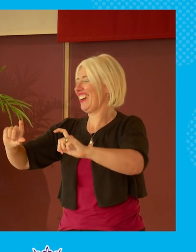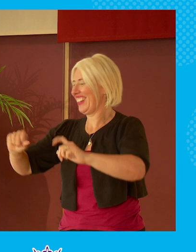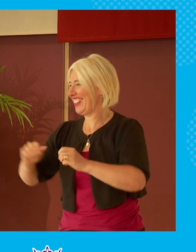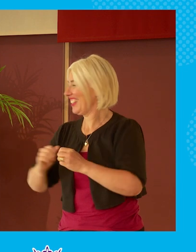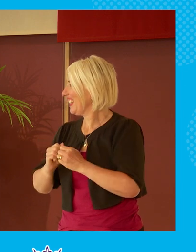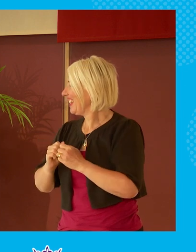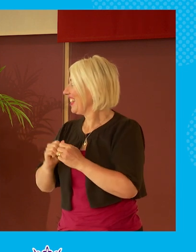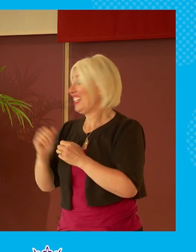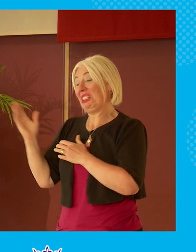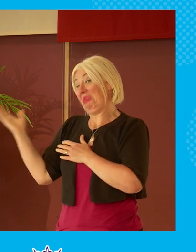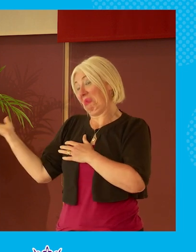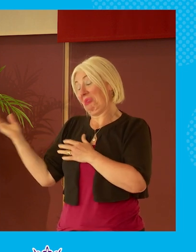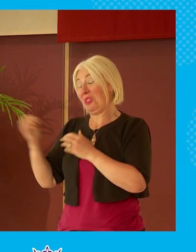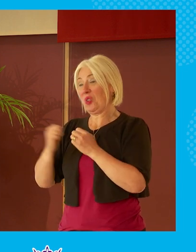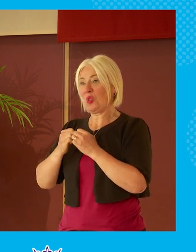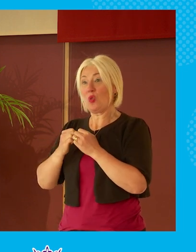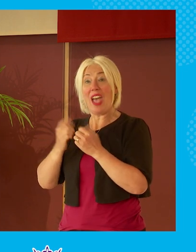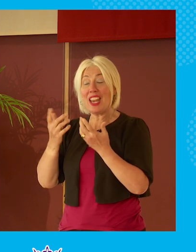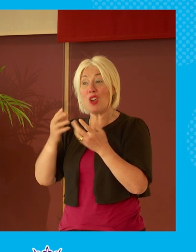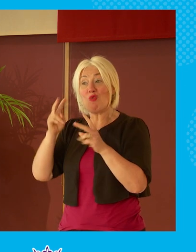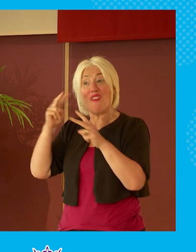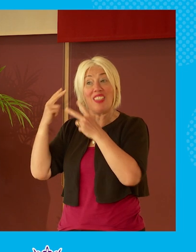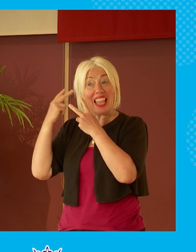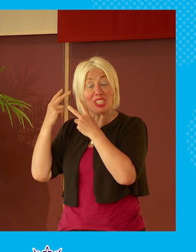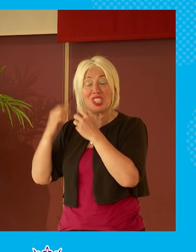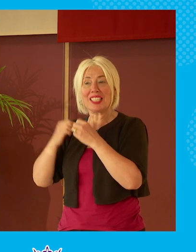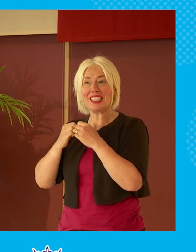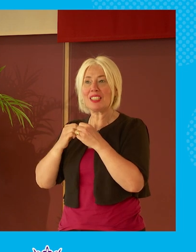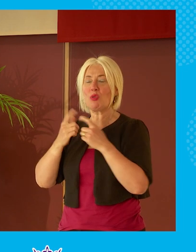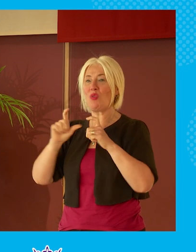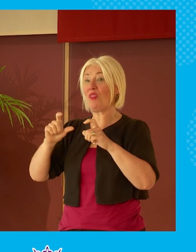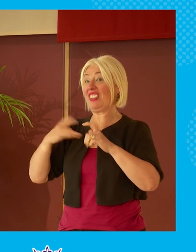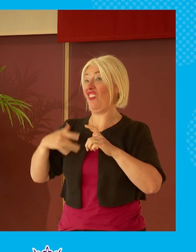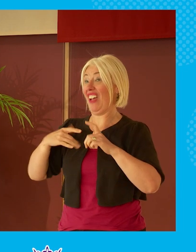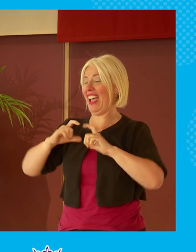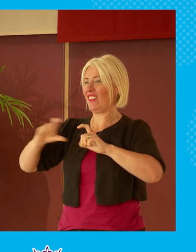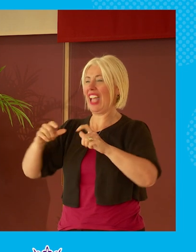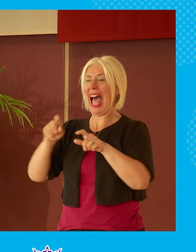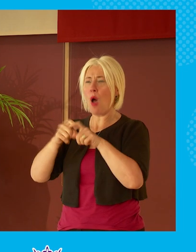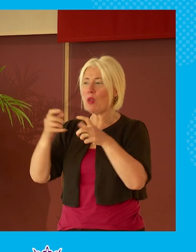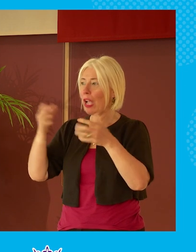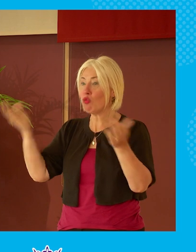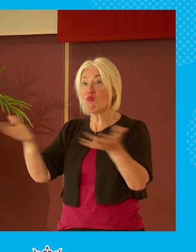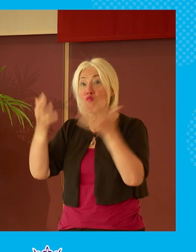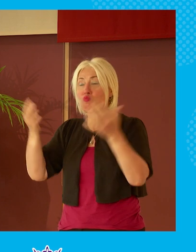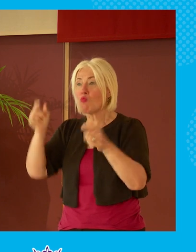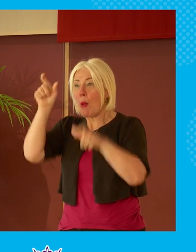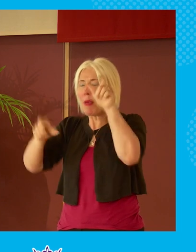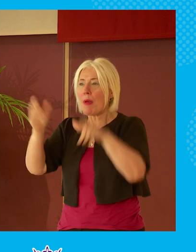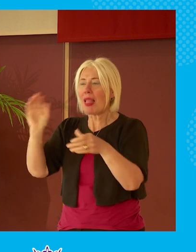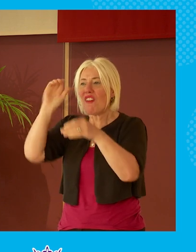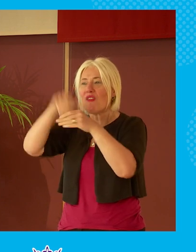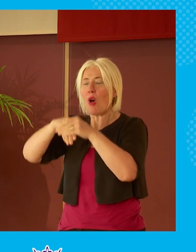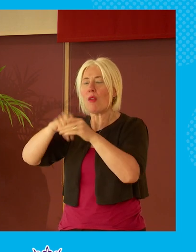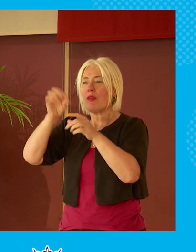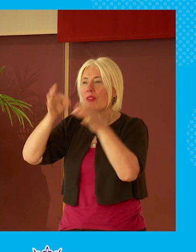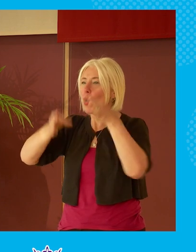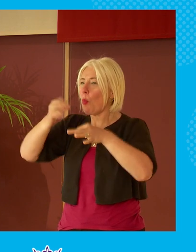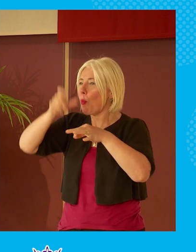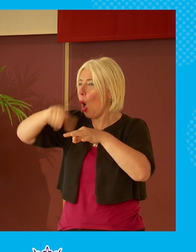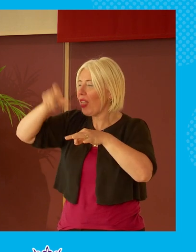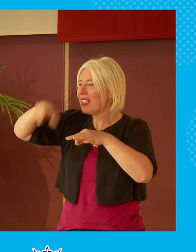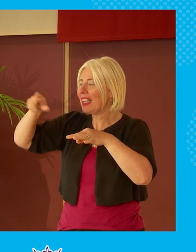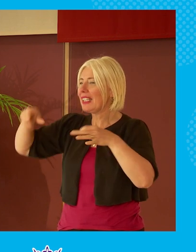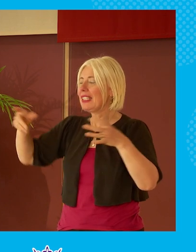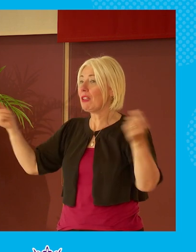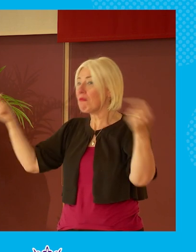reflections so yeah mean i mean that that's very about trying to get people to go into politics and and you know you do when you meet pretty